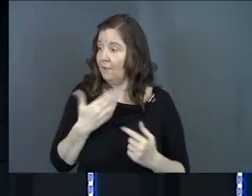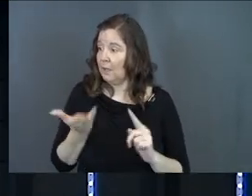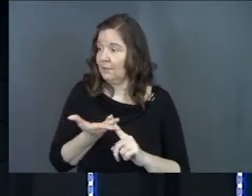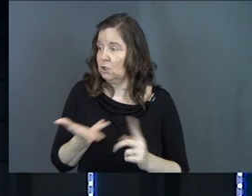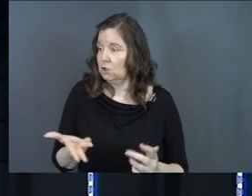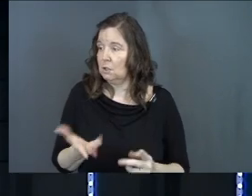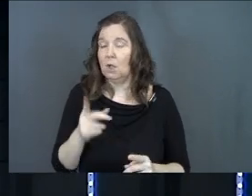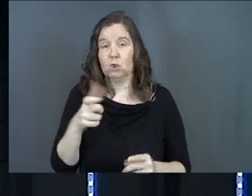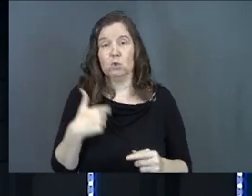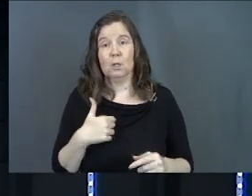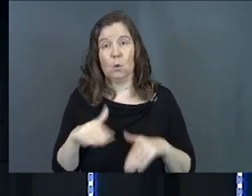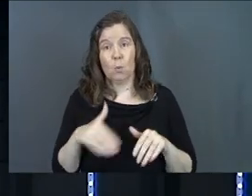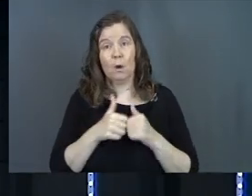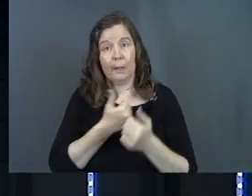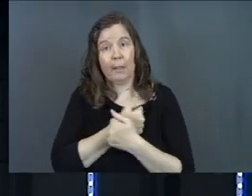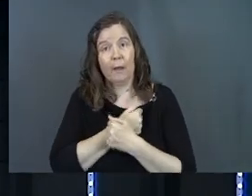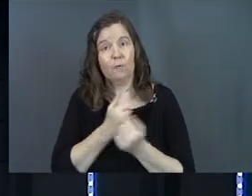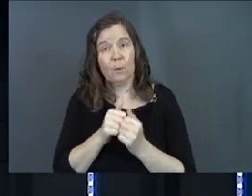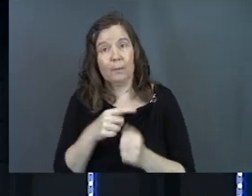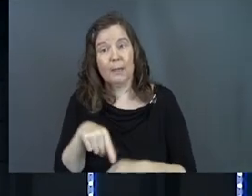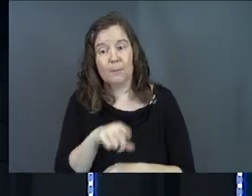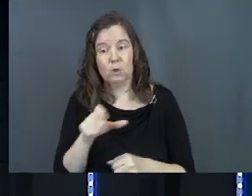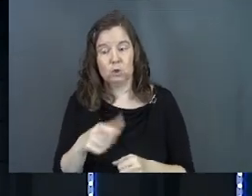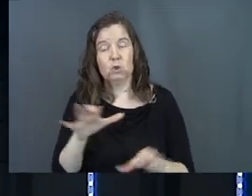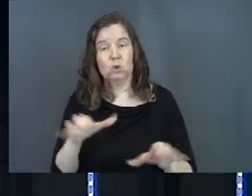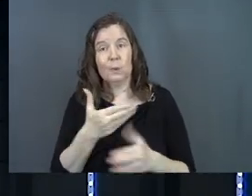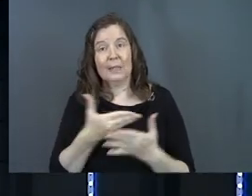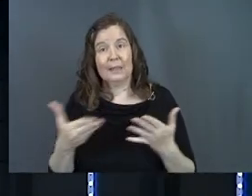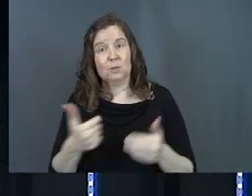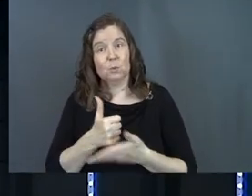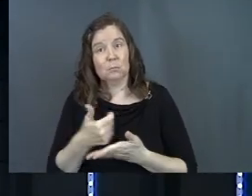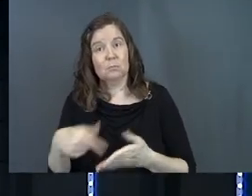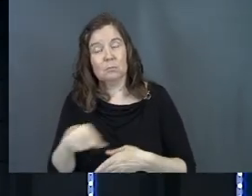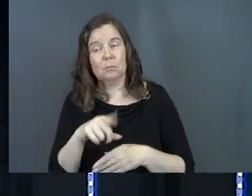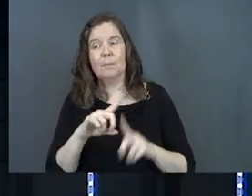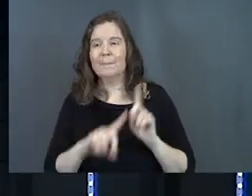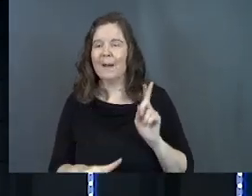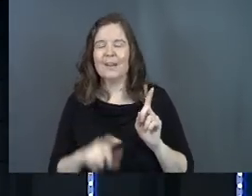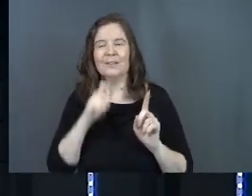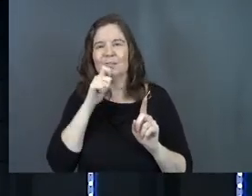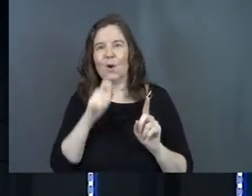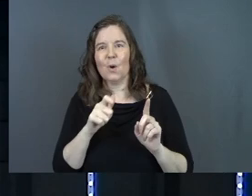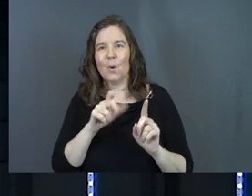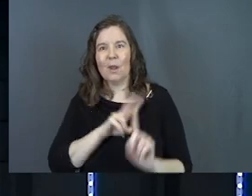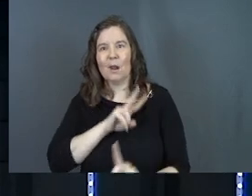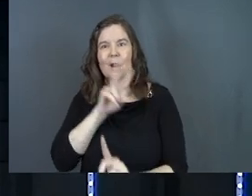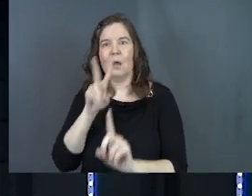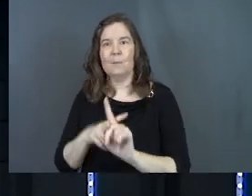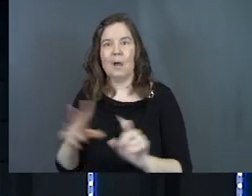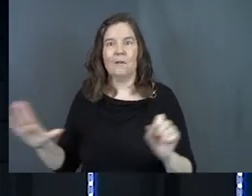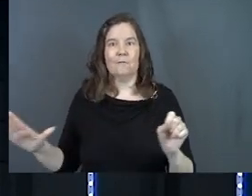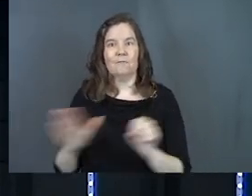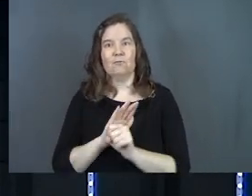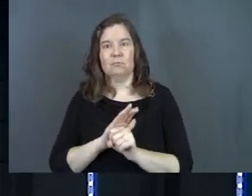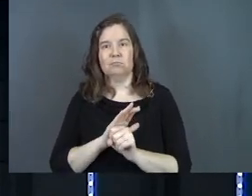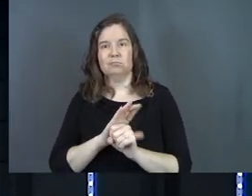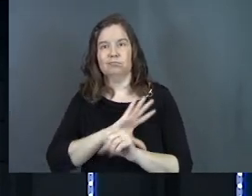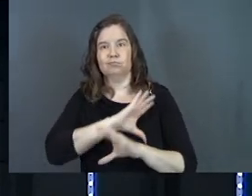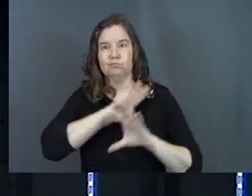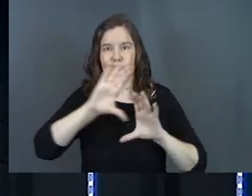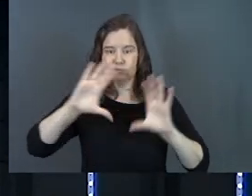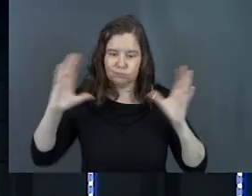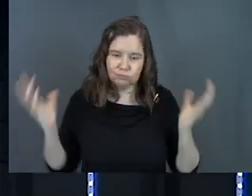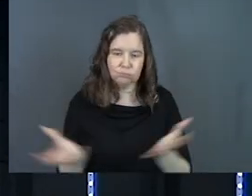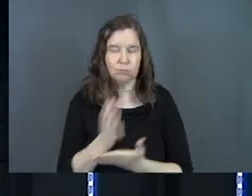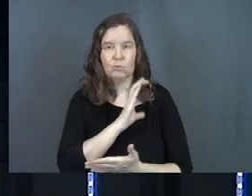have a conviction and you should walk in love and you should do these things, but don't go and take your conviction